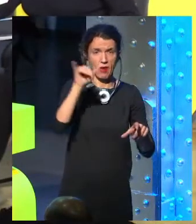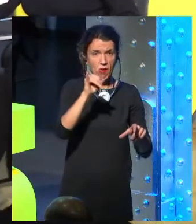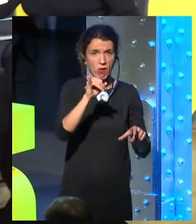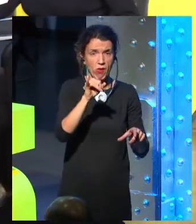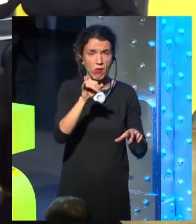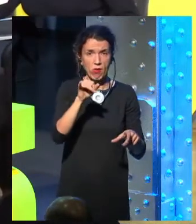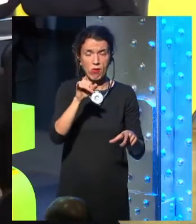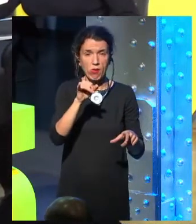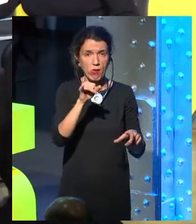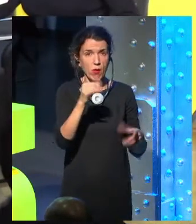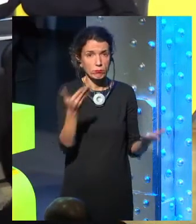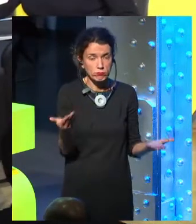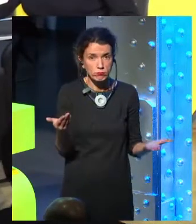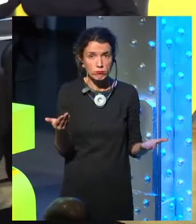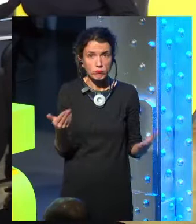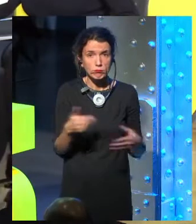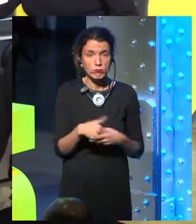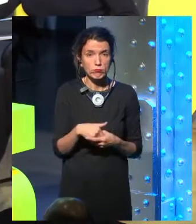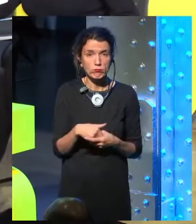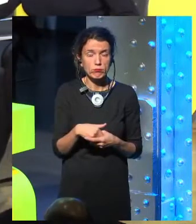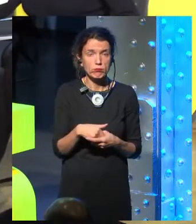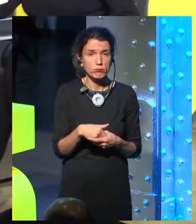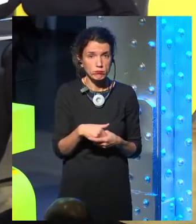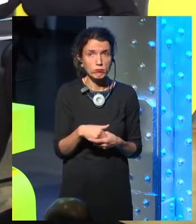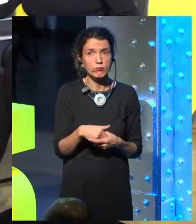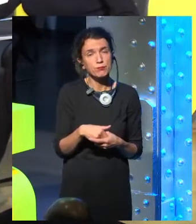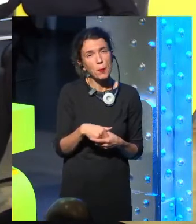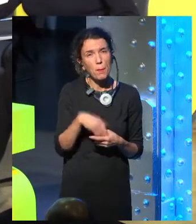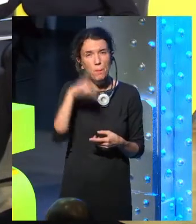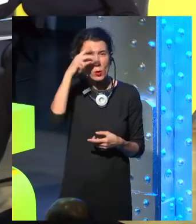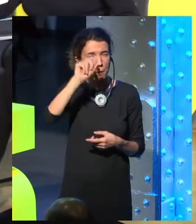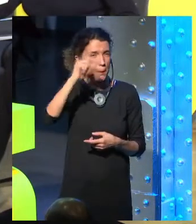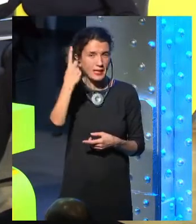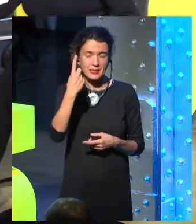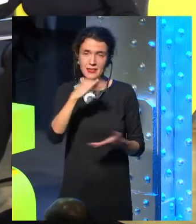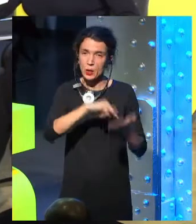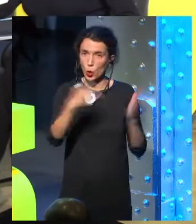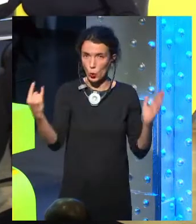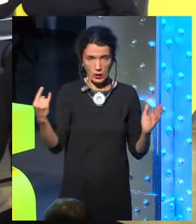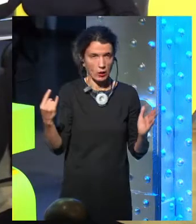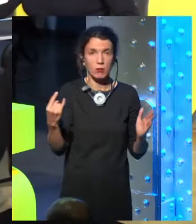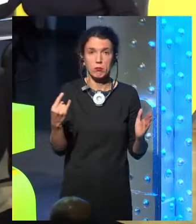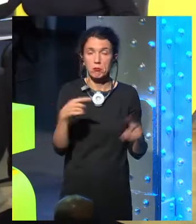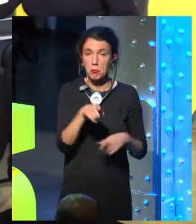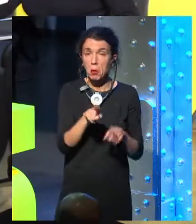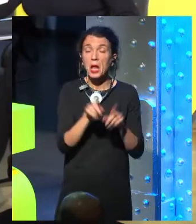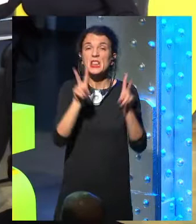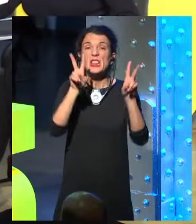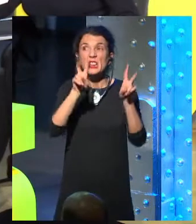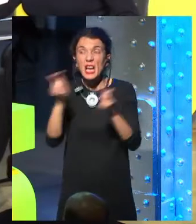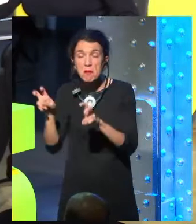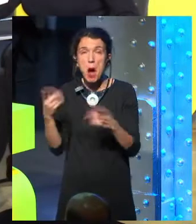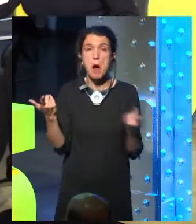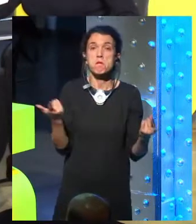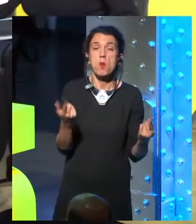before we have a robot bill of rights. We need to once again look at the industrial era where we had 10-hour day limits